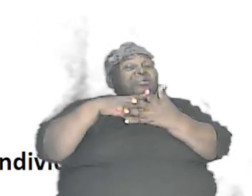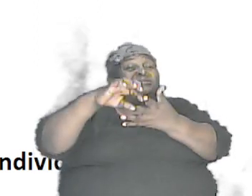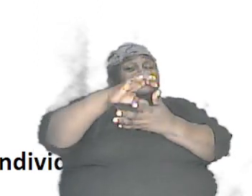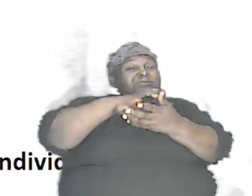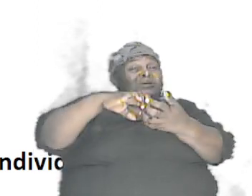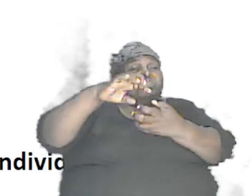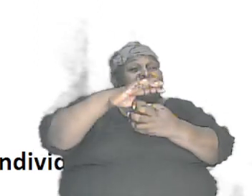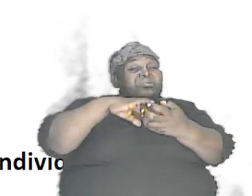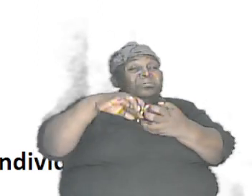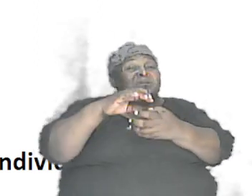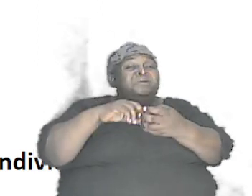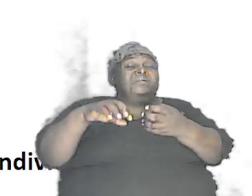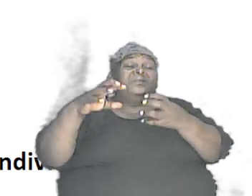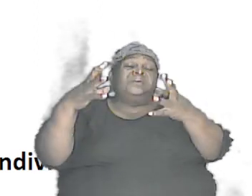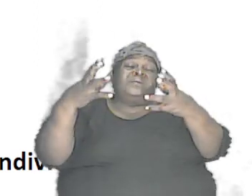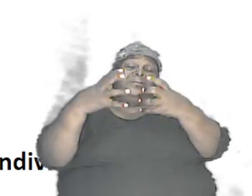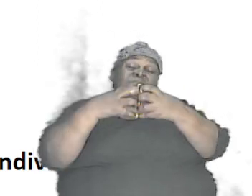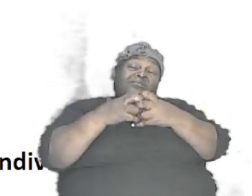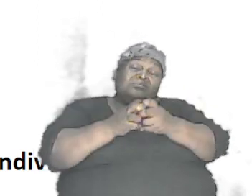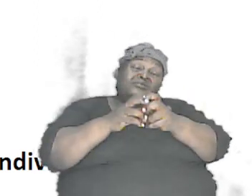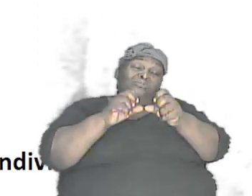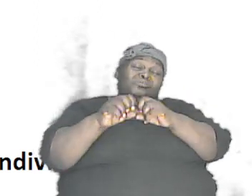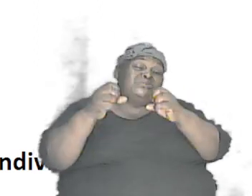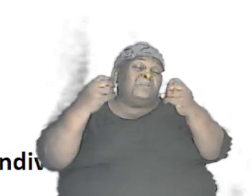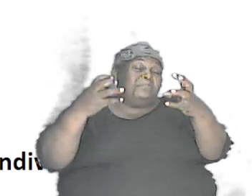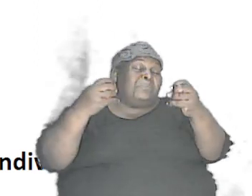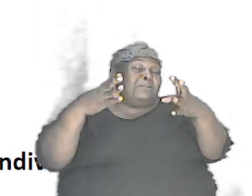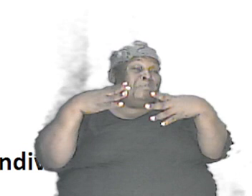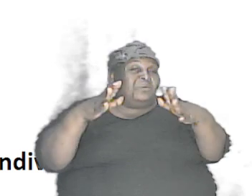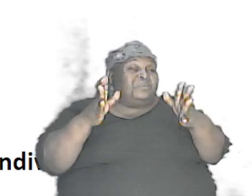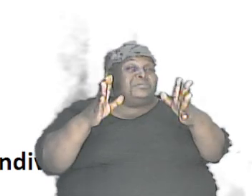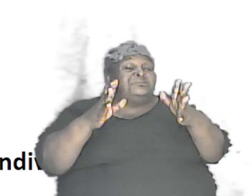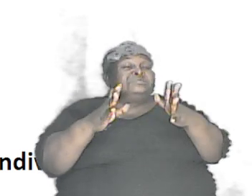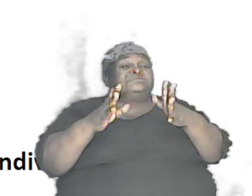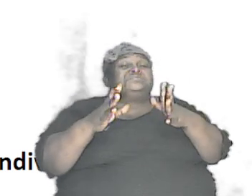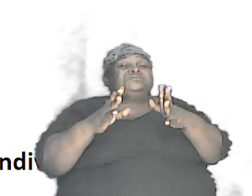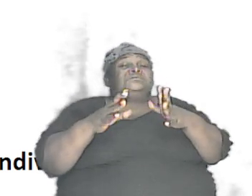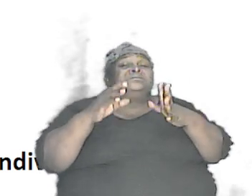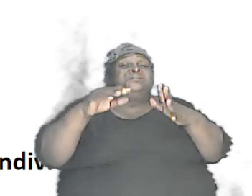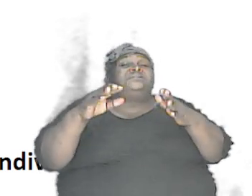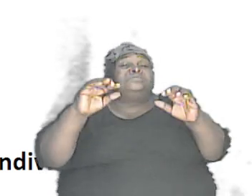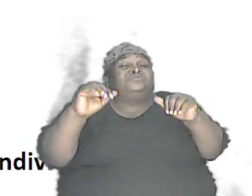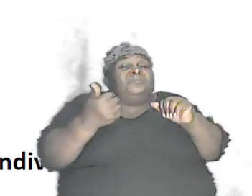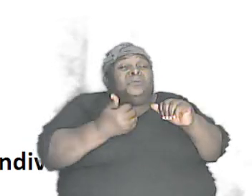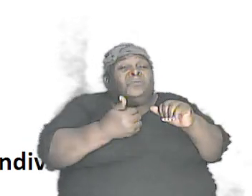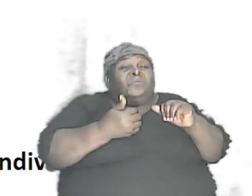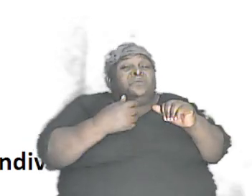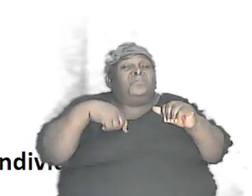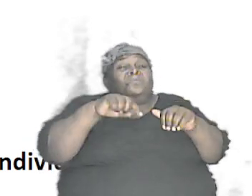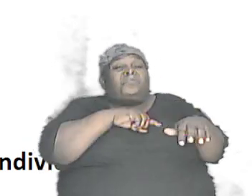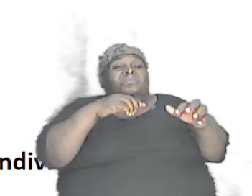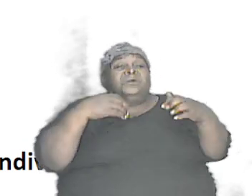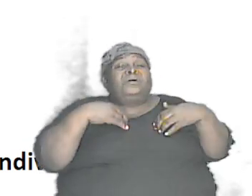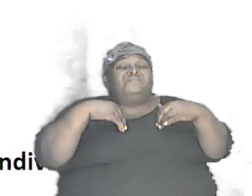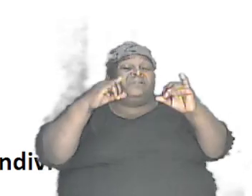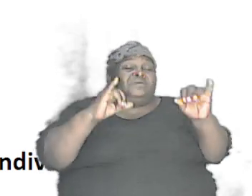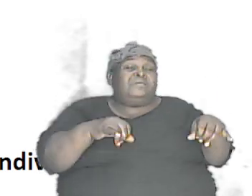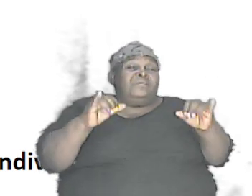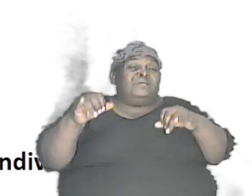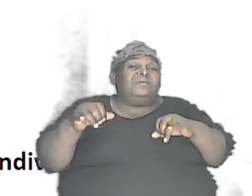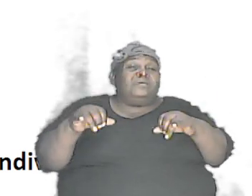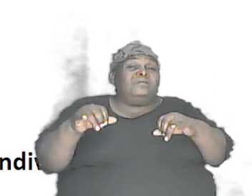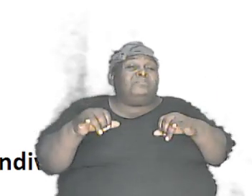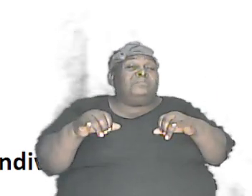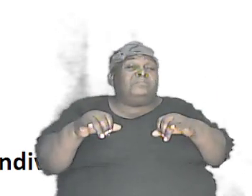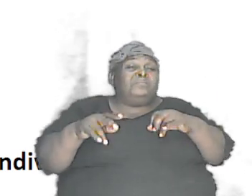pool you can combine them in so many different ways. Now this is how we have individuals looking